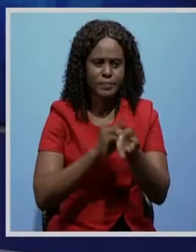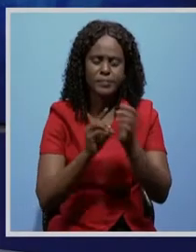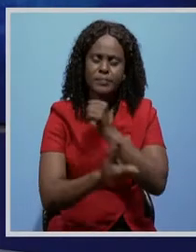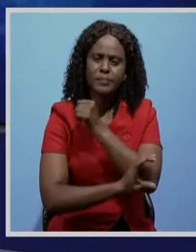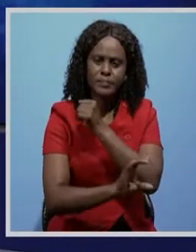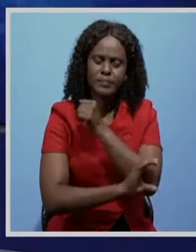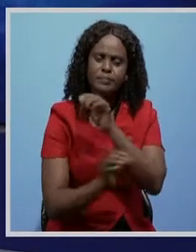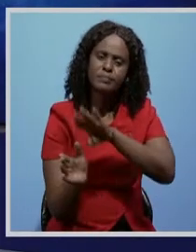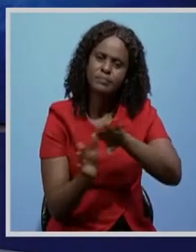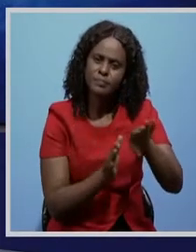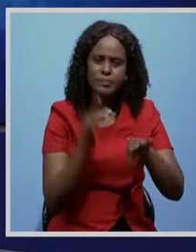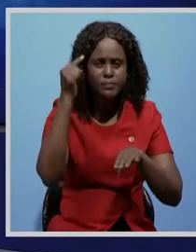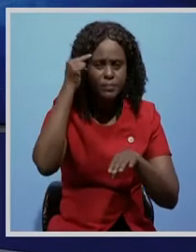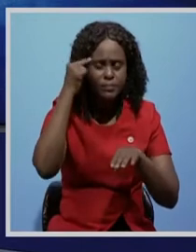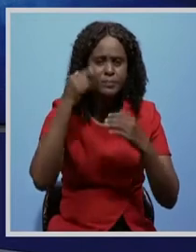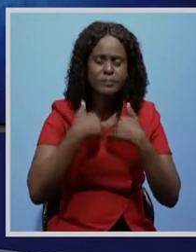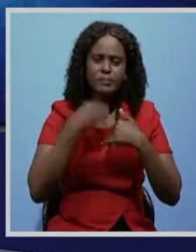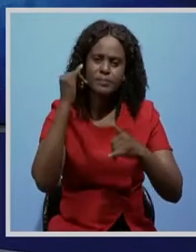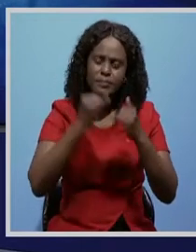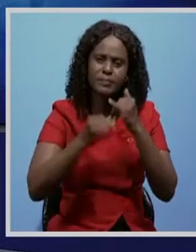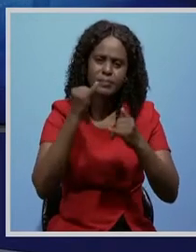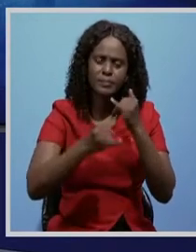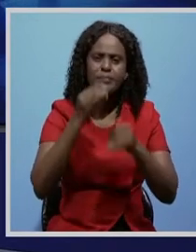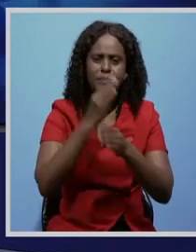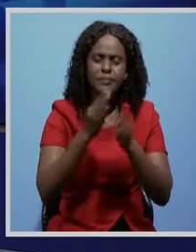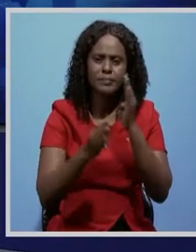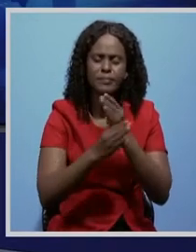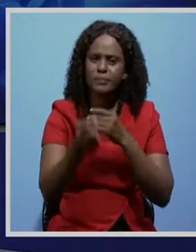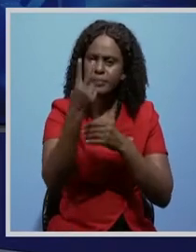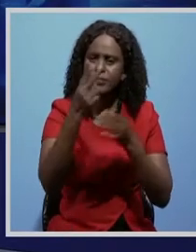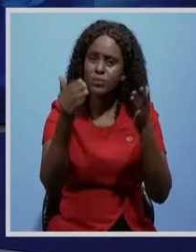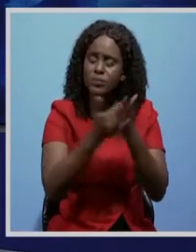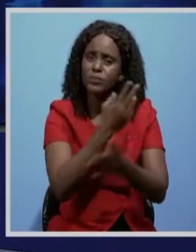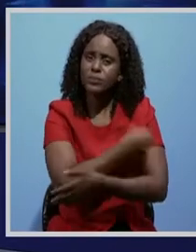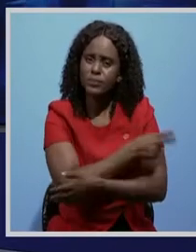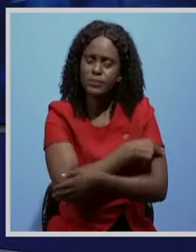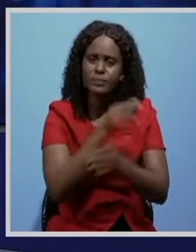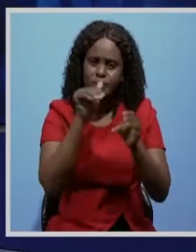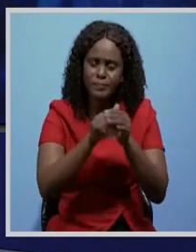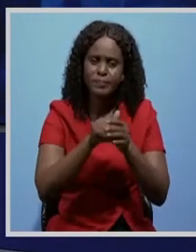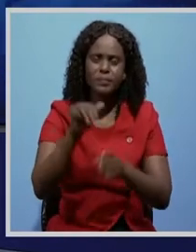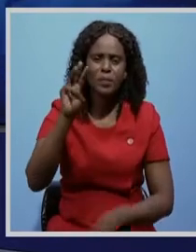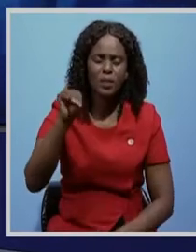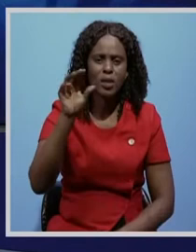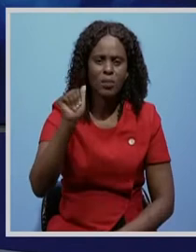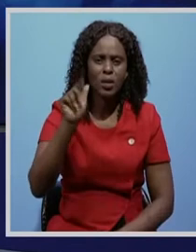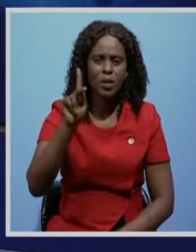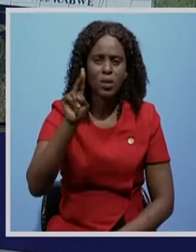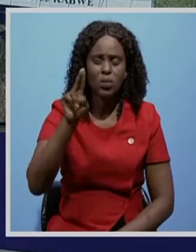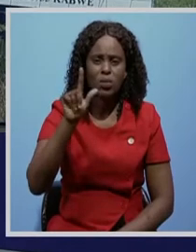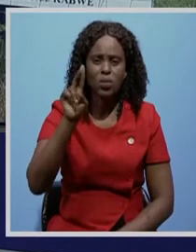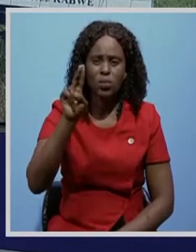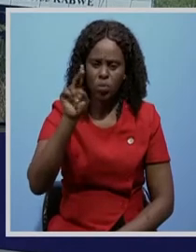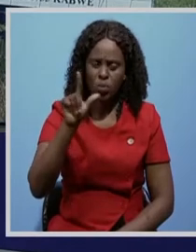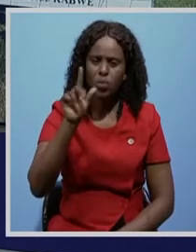And government has completed the construction of two mini hospitals in Kawes Makululu and Katondo